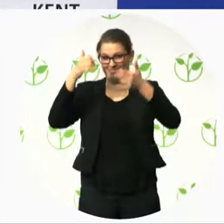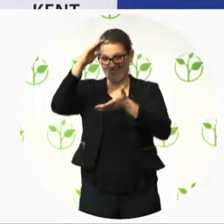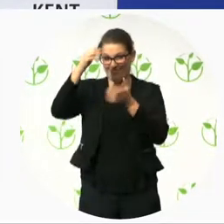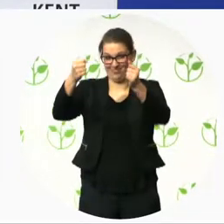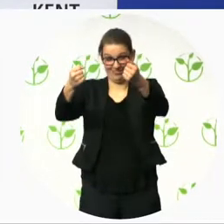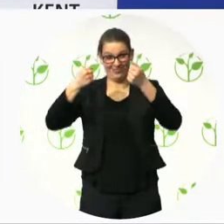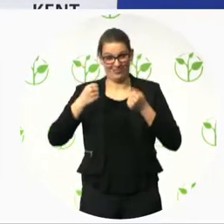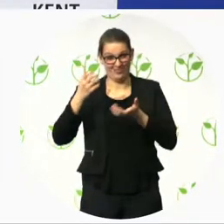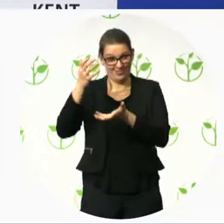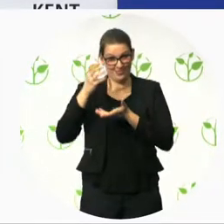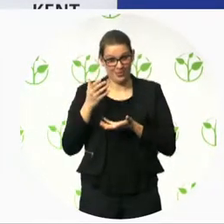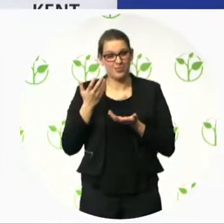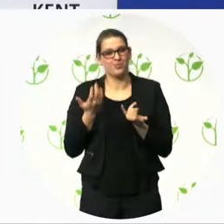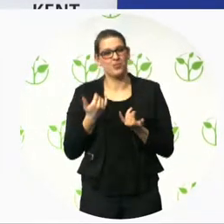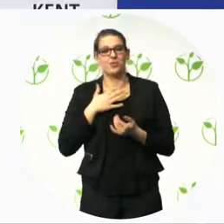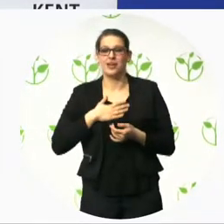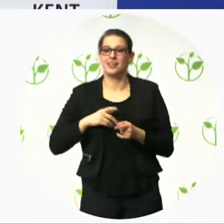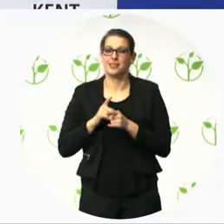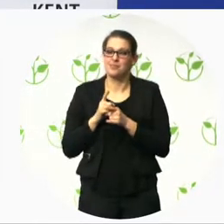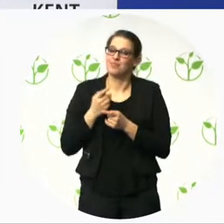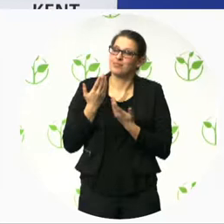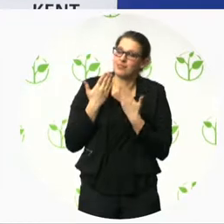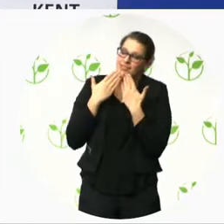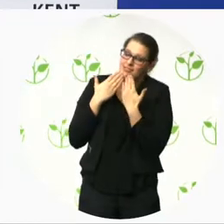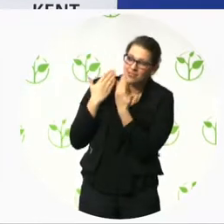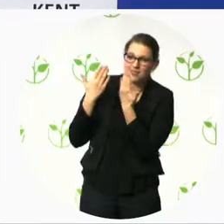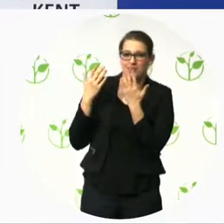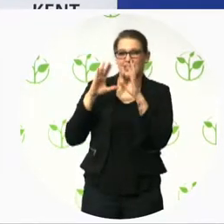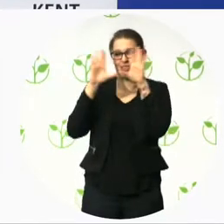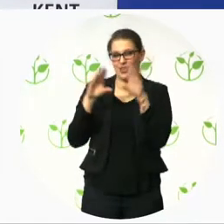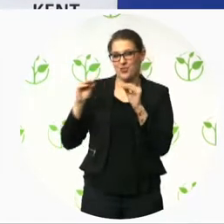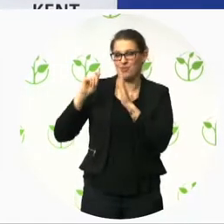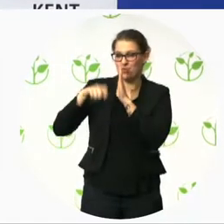on behalf of all the institutions involved in this directive.